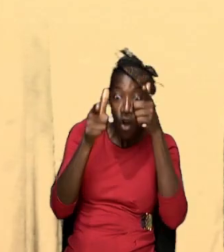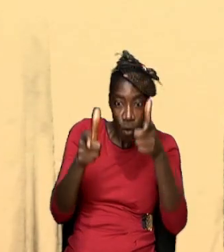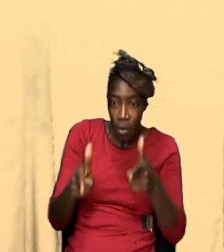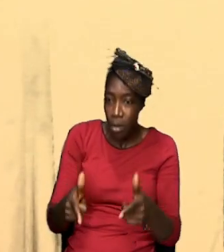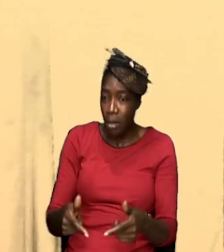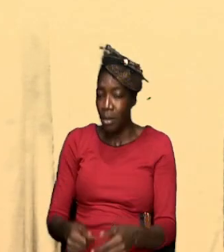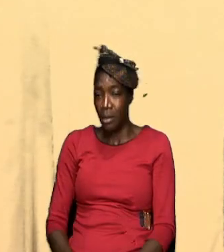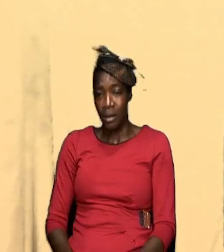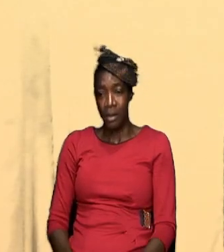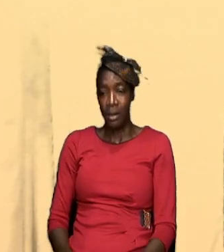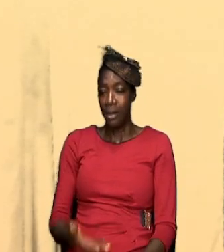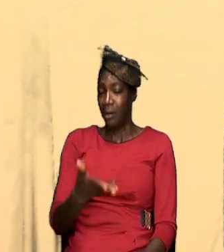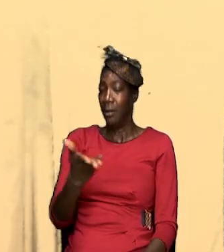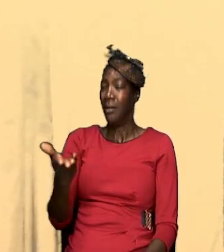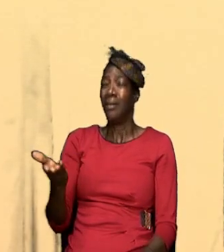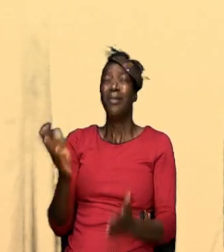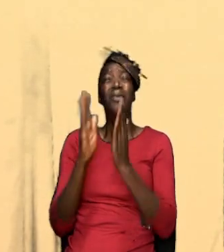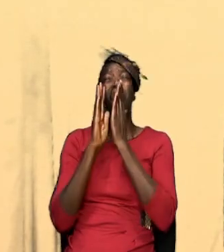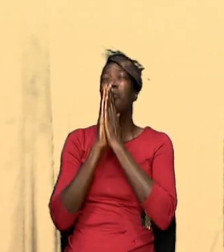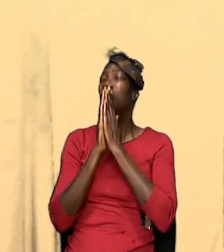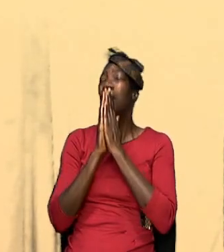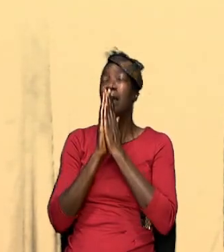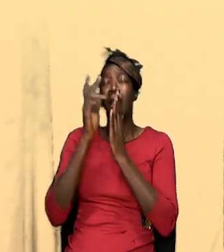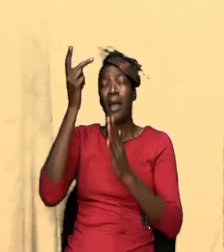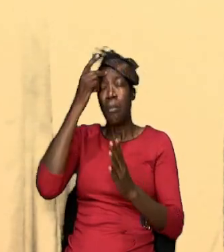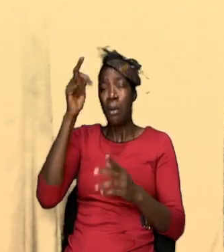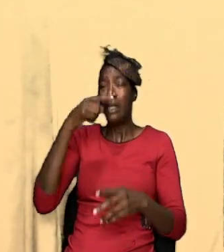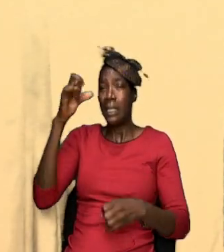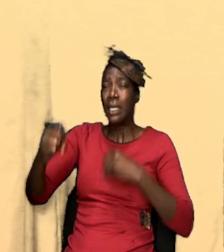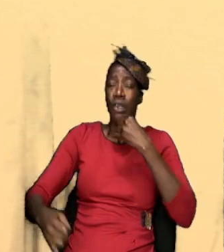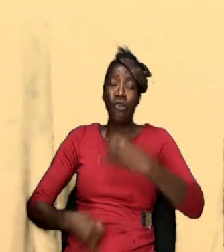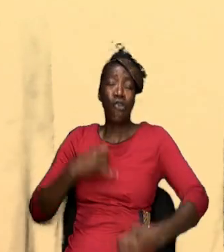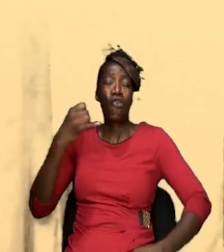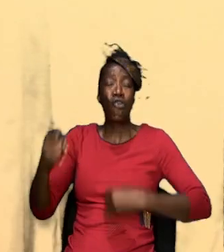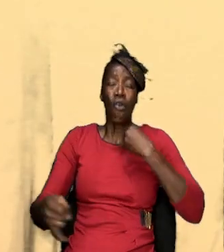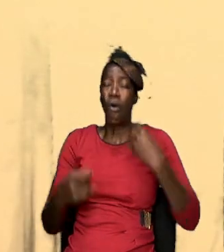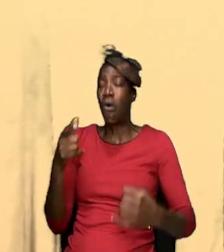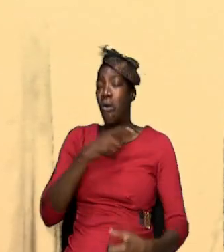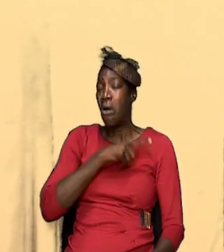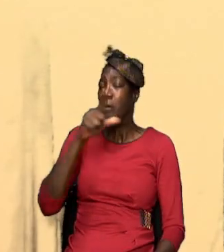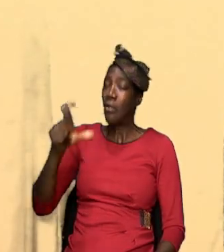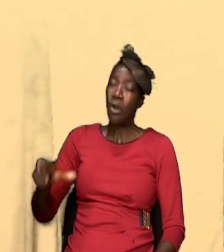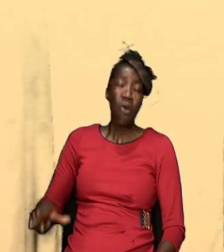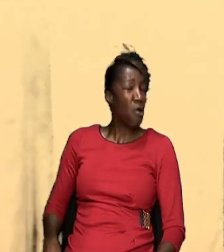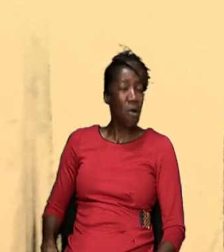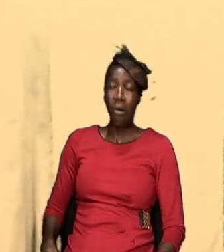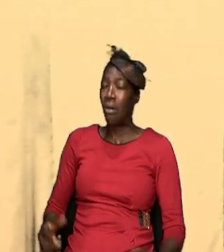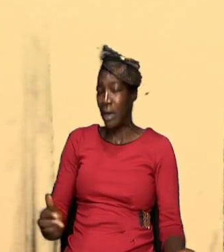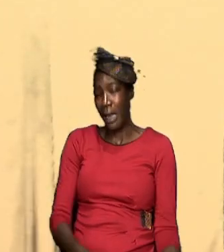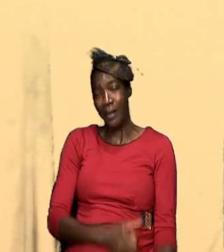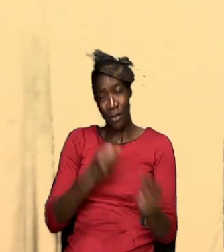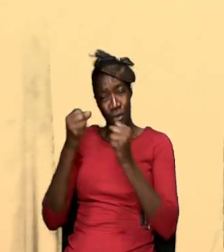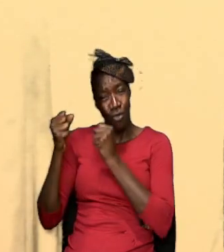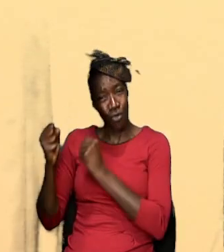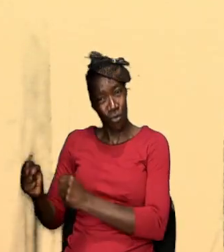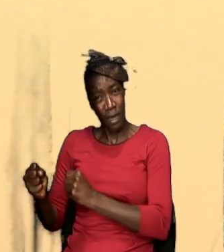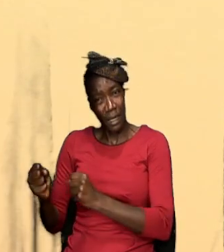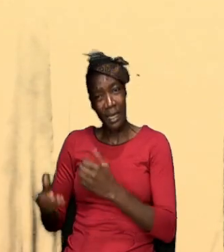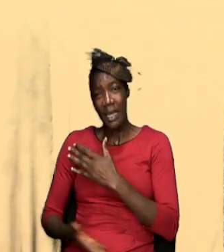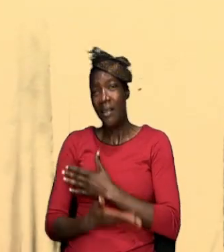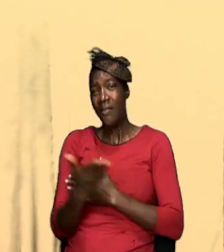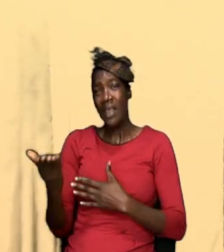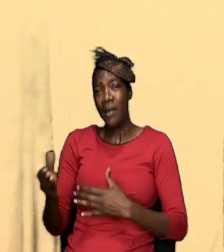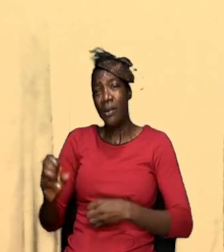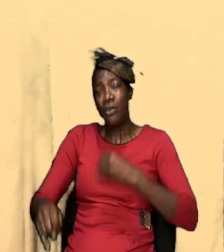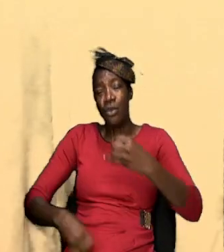know Paul said it that the joy of the Lord is my strength there is